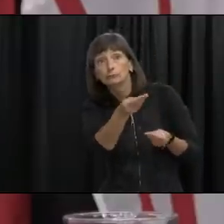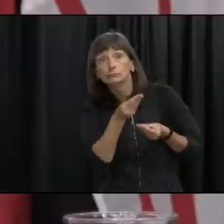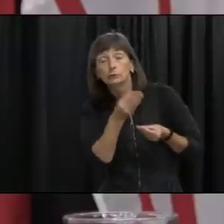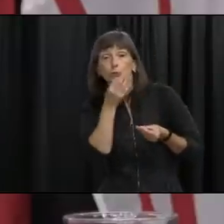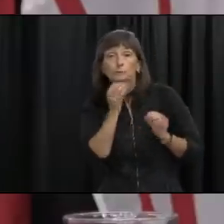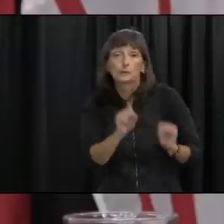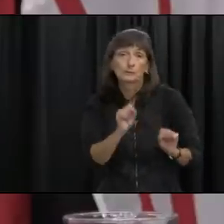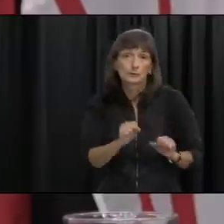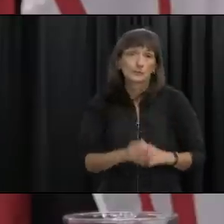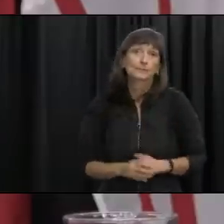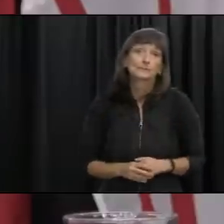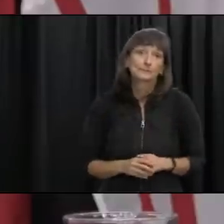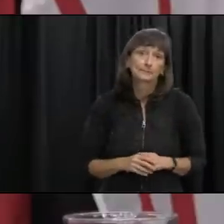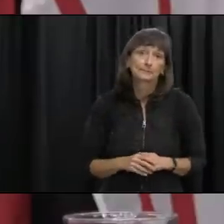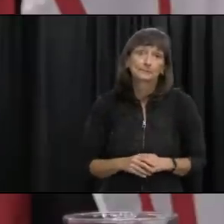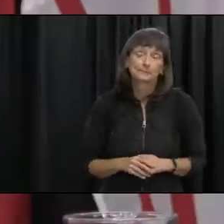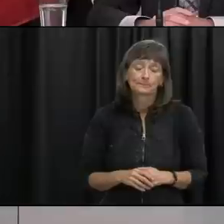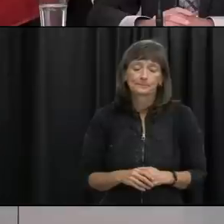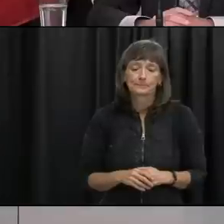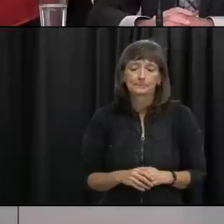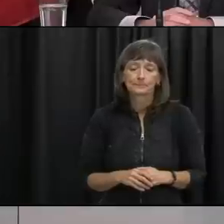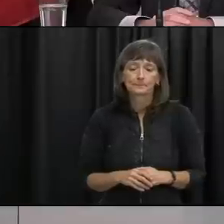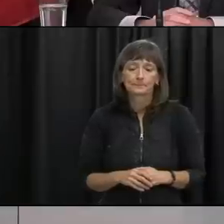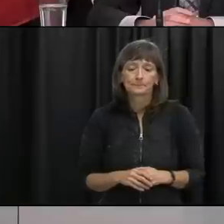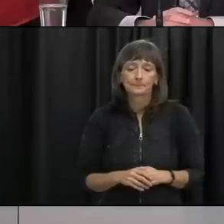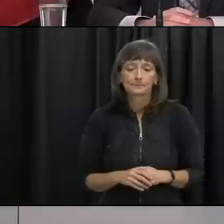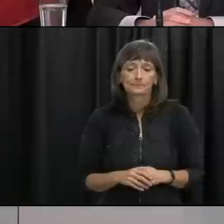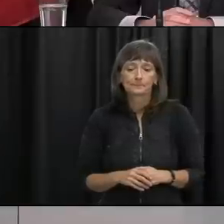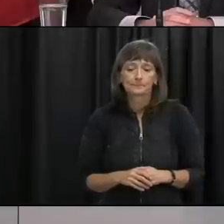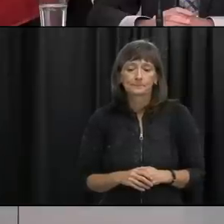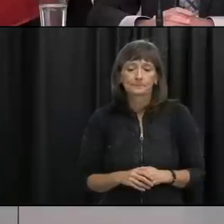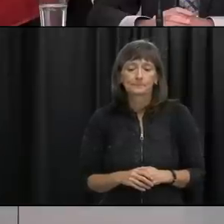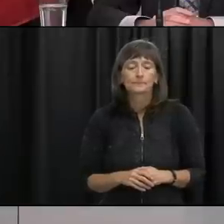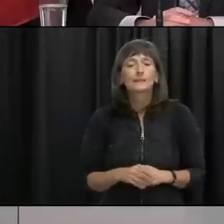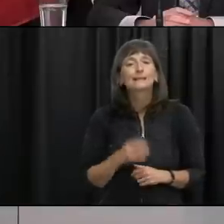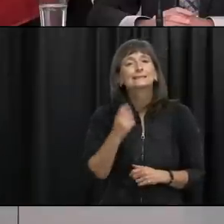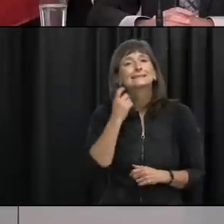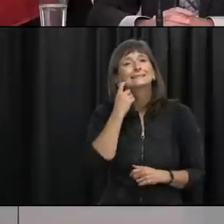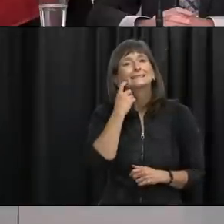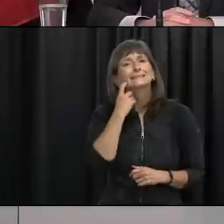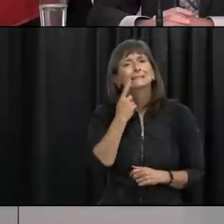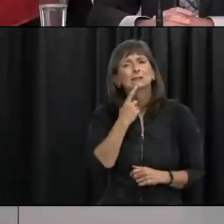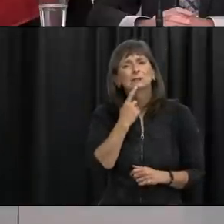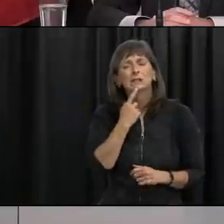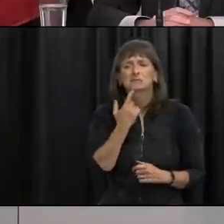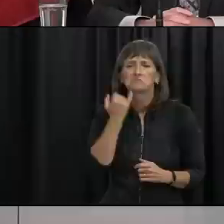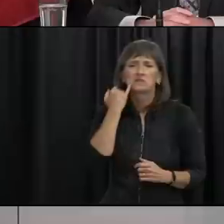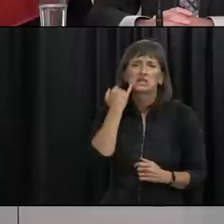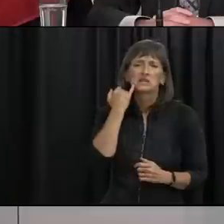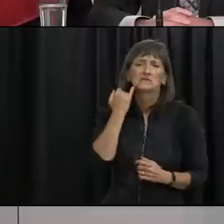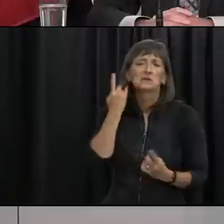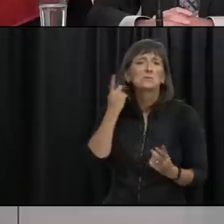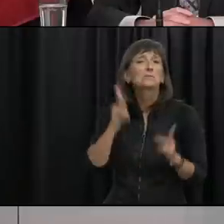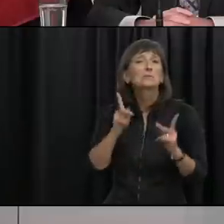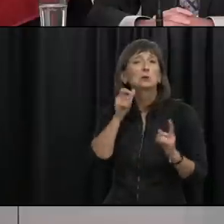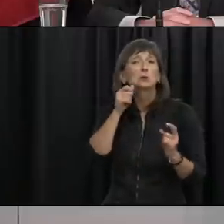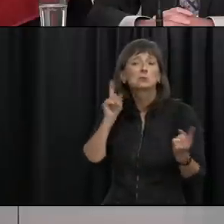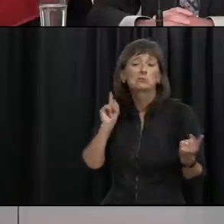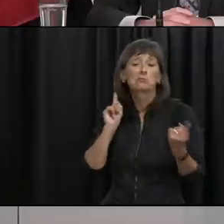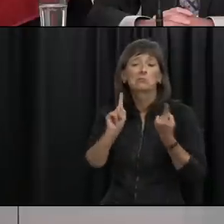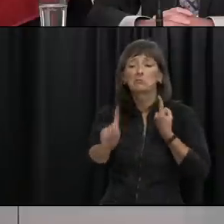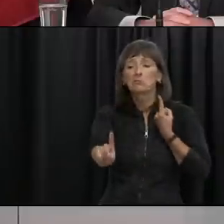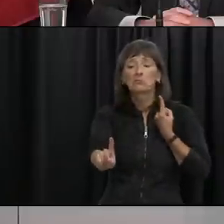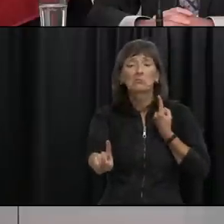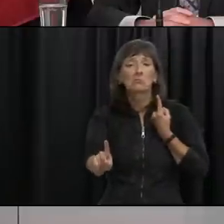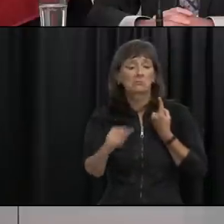you talked just a minute ago about the risk being minimal to absolutely zero for people who weren't in close